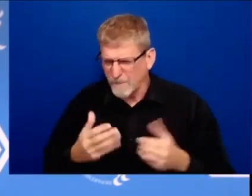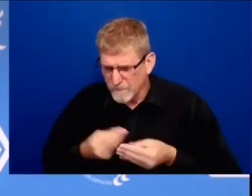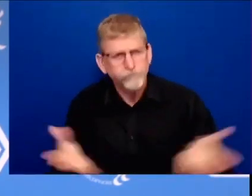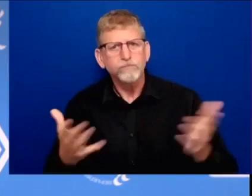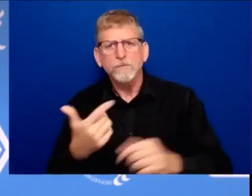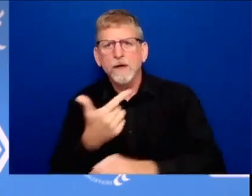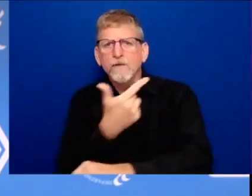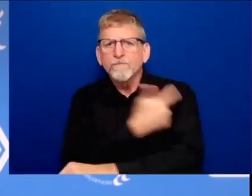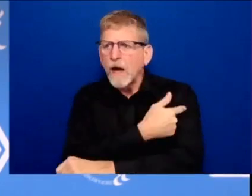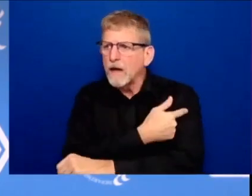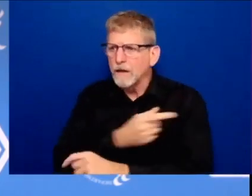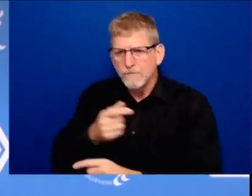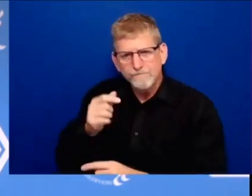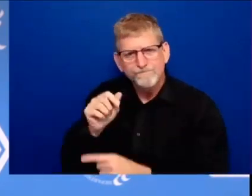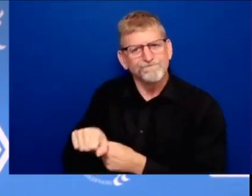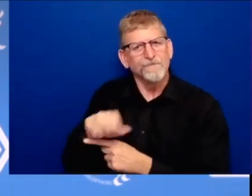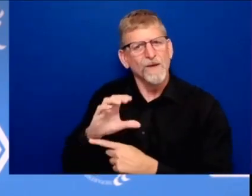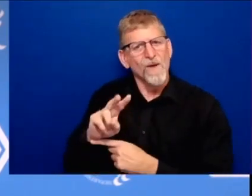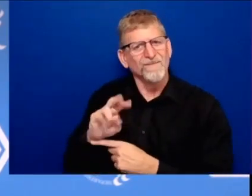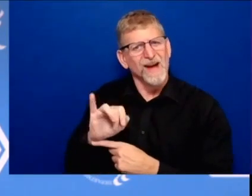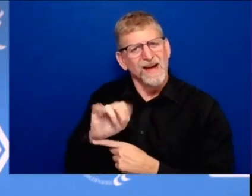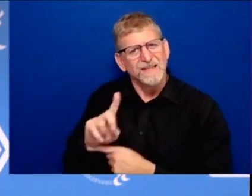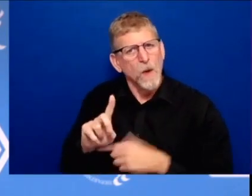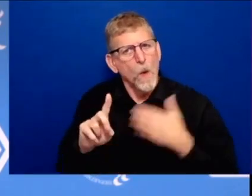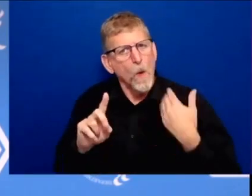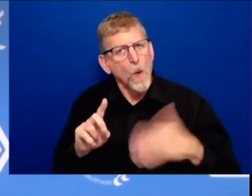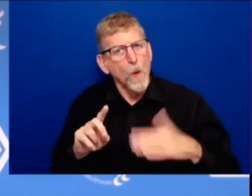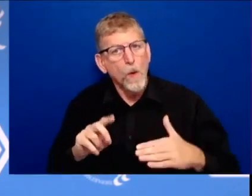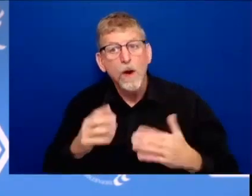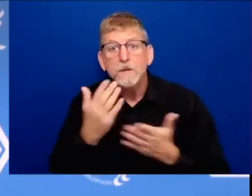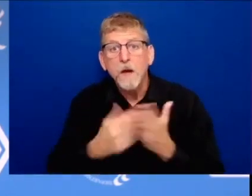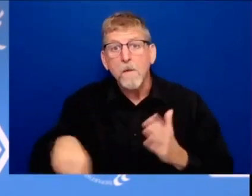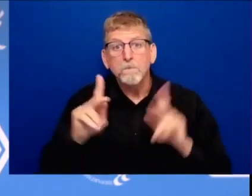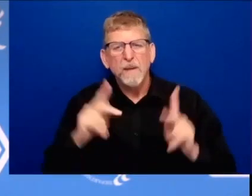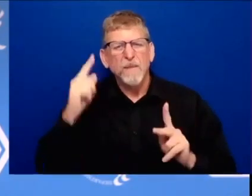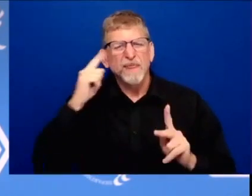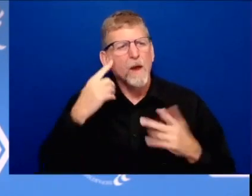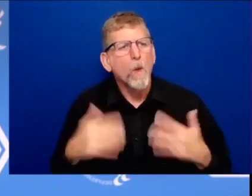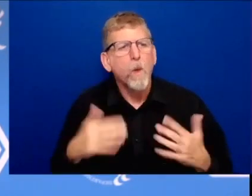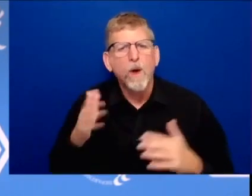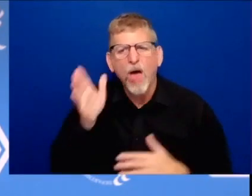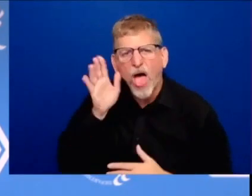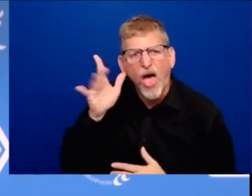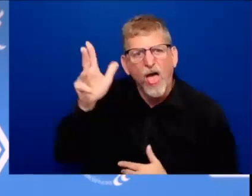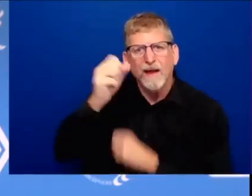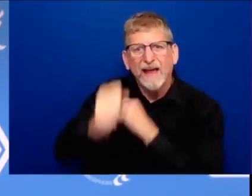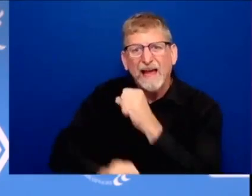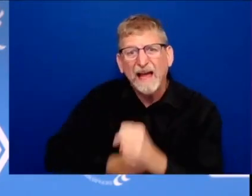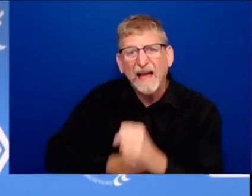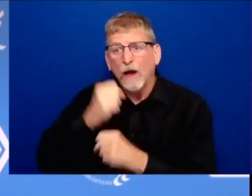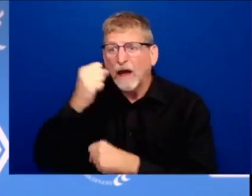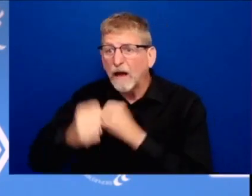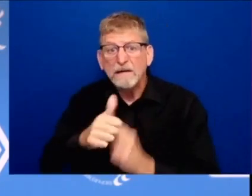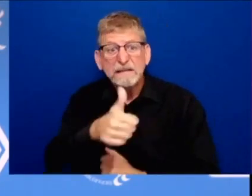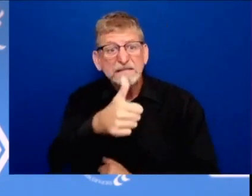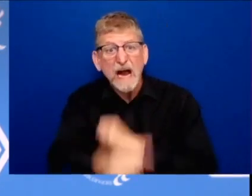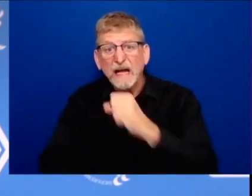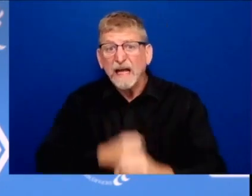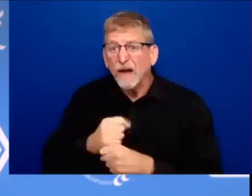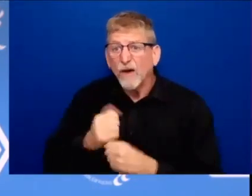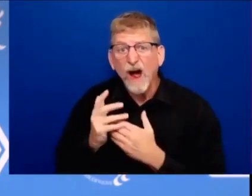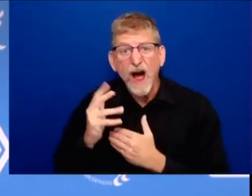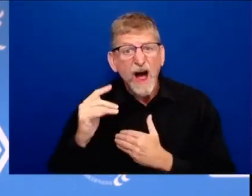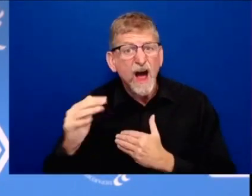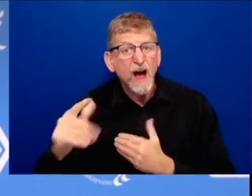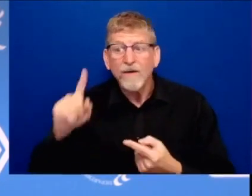people were talking years if not decades before we have a a vaccine on behalf of a grateful nation and i don't